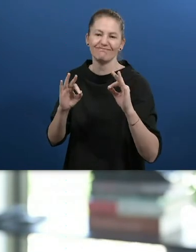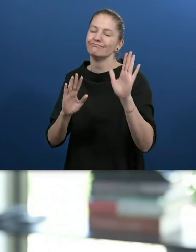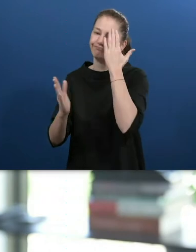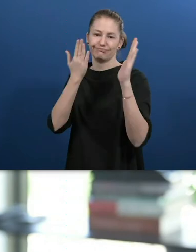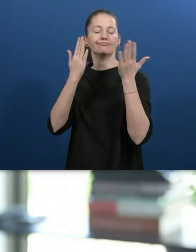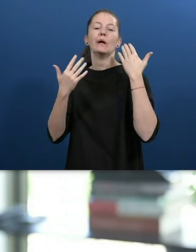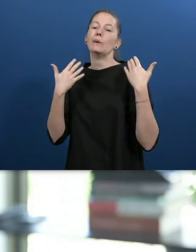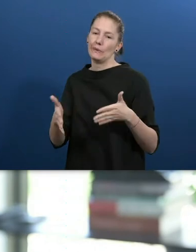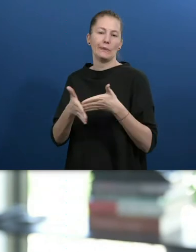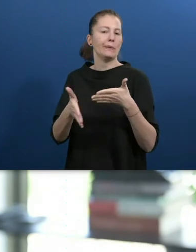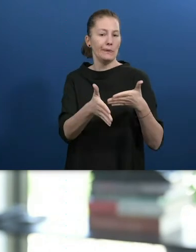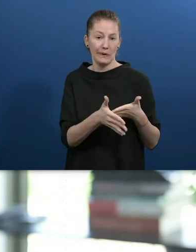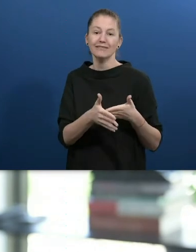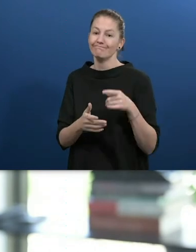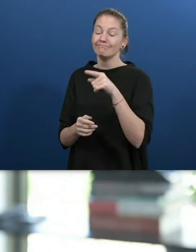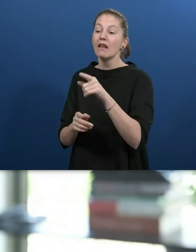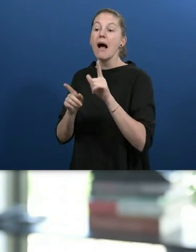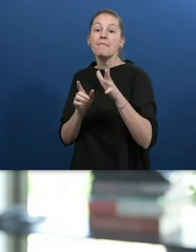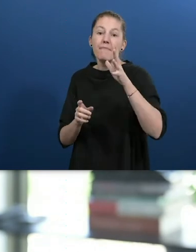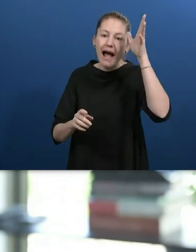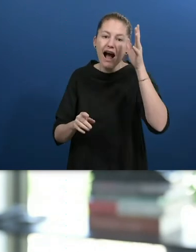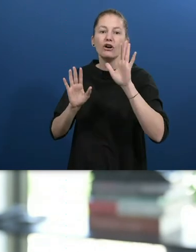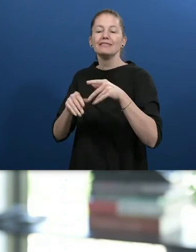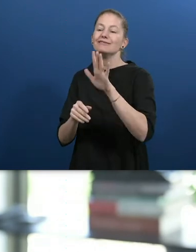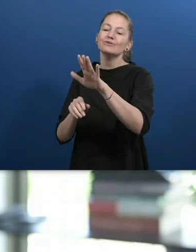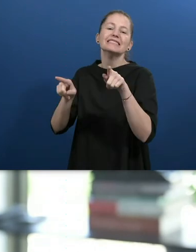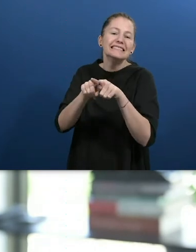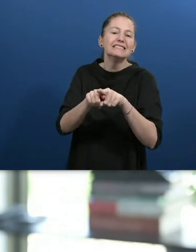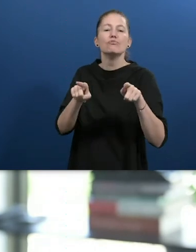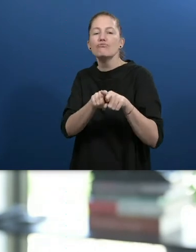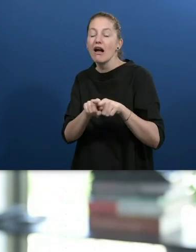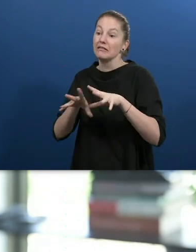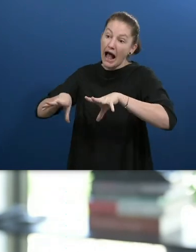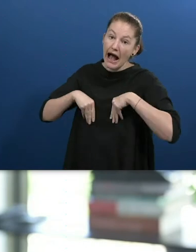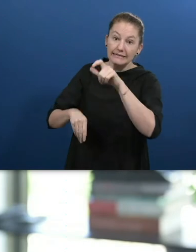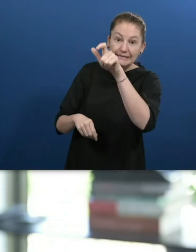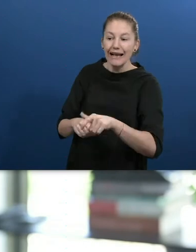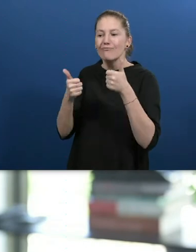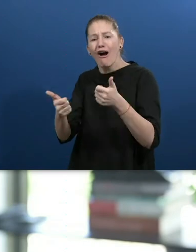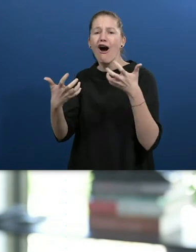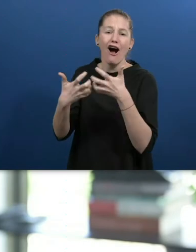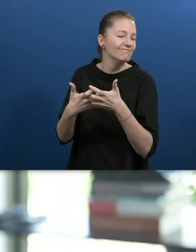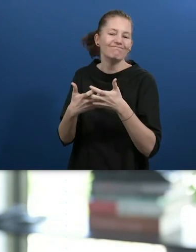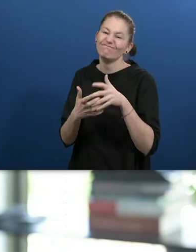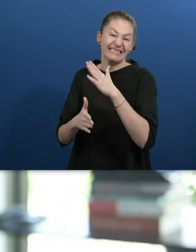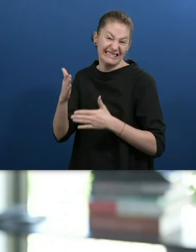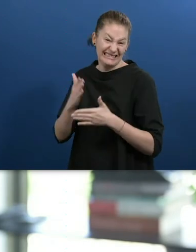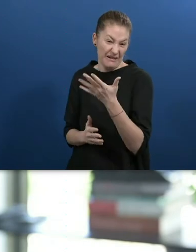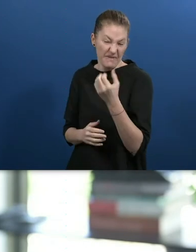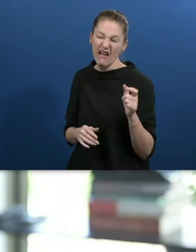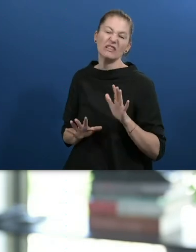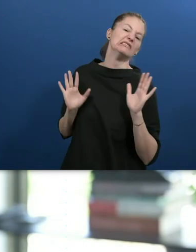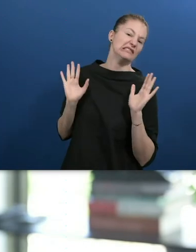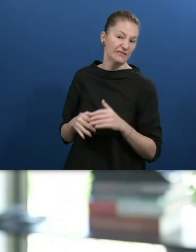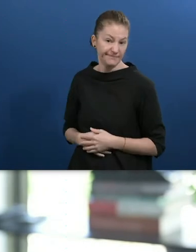parents like his other siblings, simply because of his disability. He went through mainstream schooling initially, where he